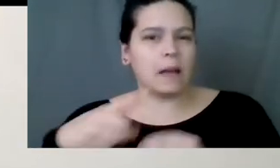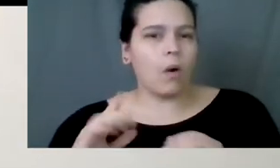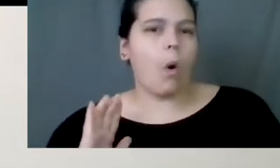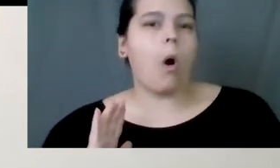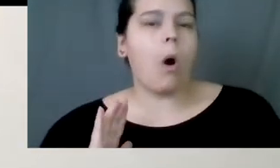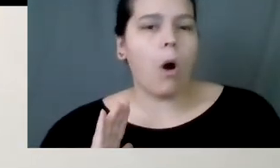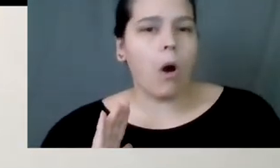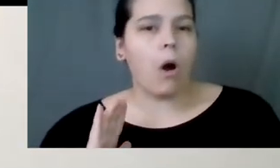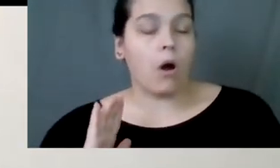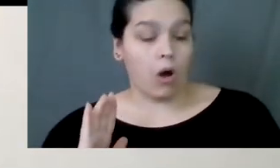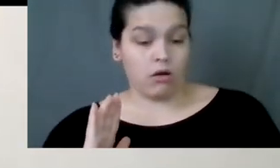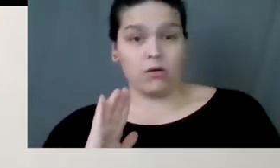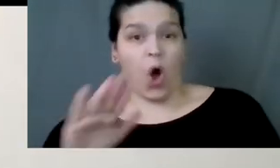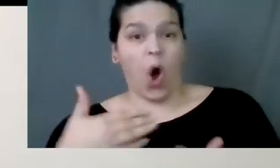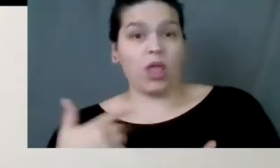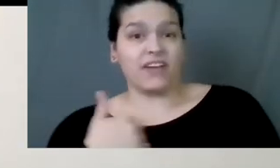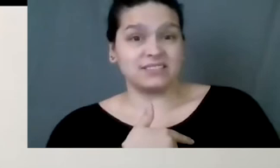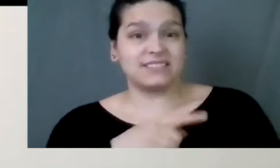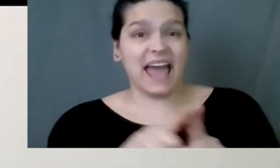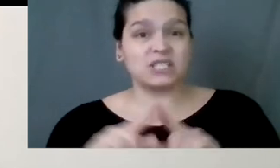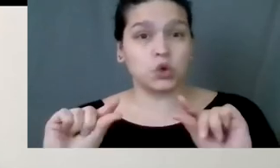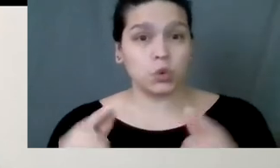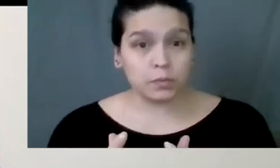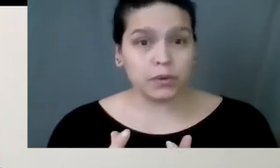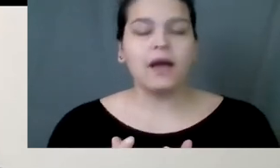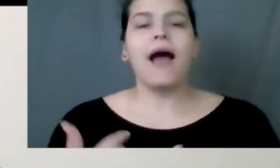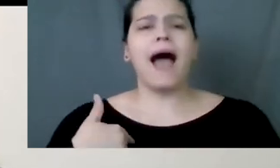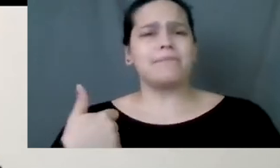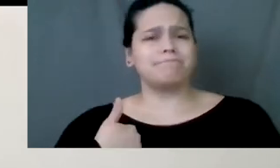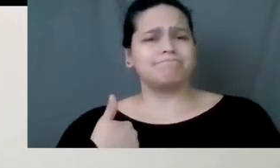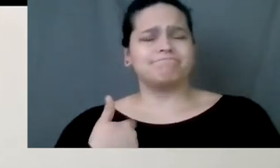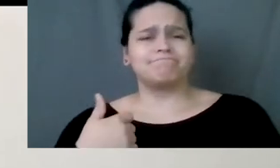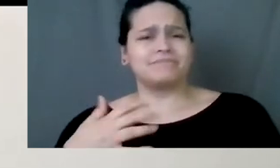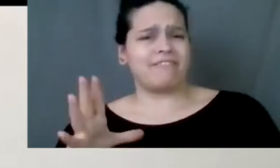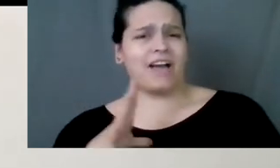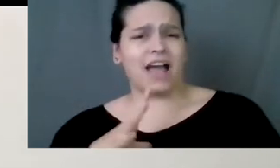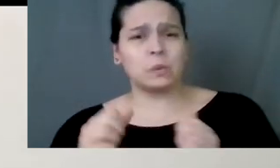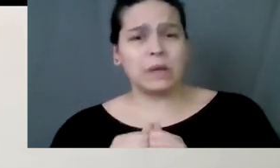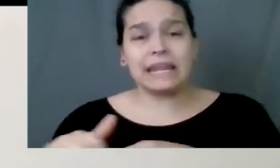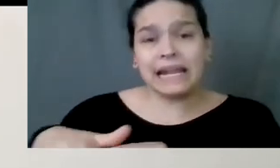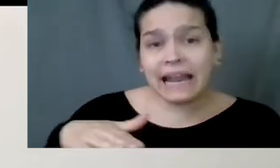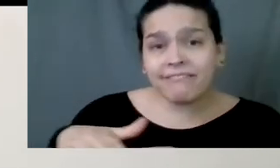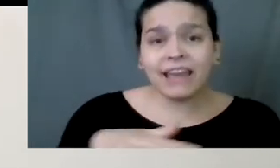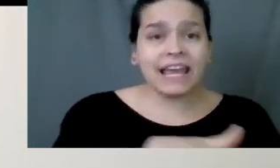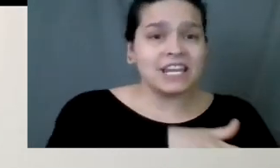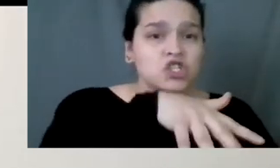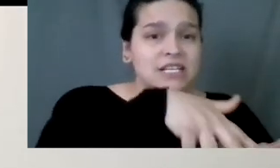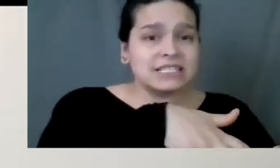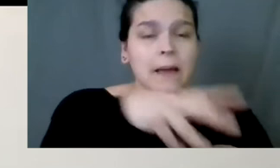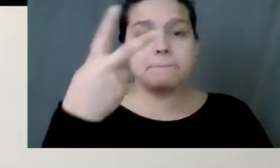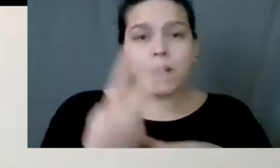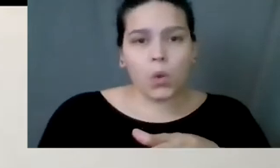of us as a group. Personally, I'm fine being called native and I'm fine with indigenous.